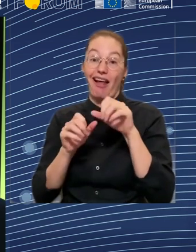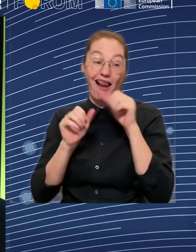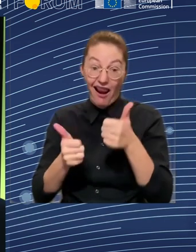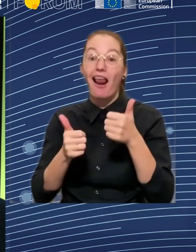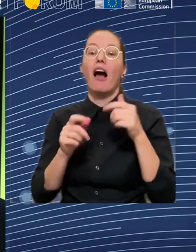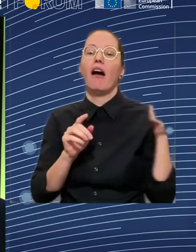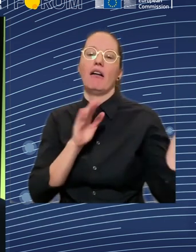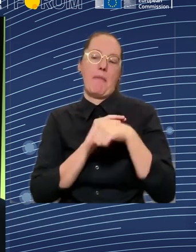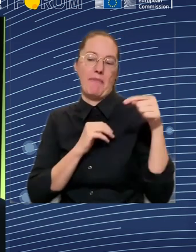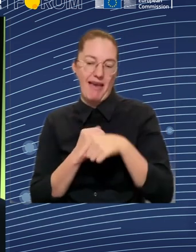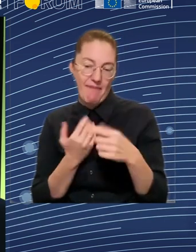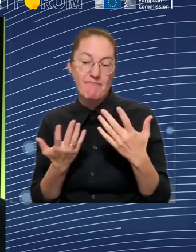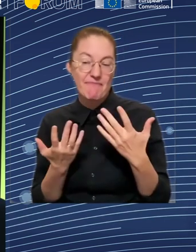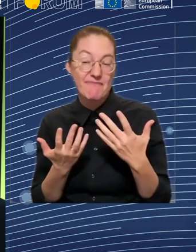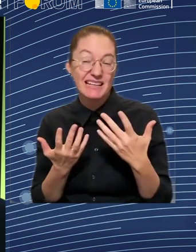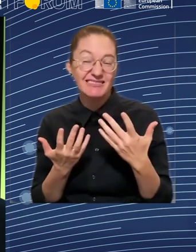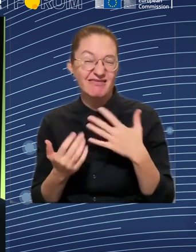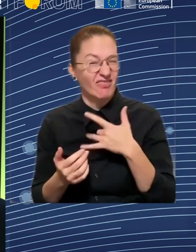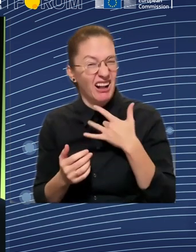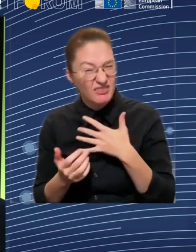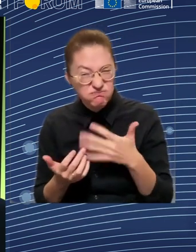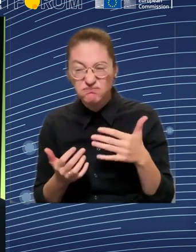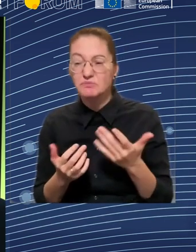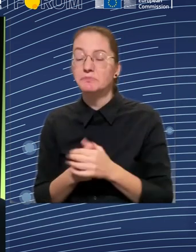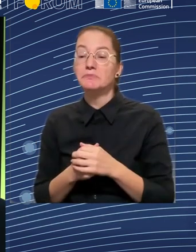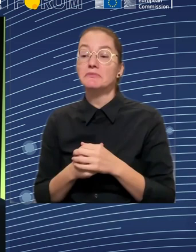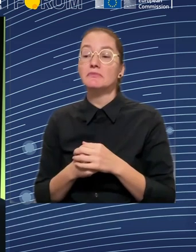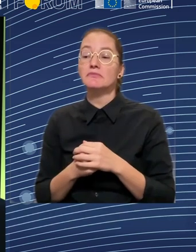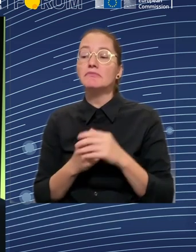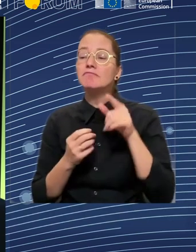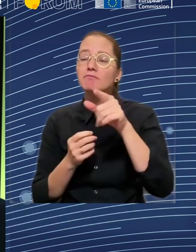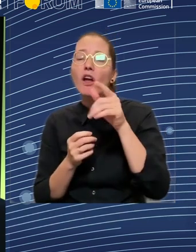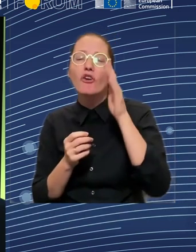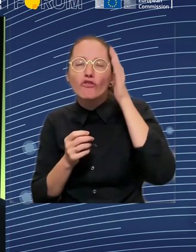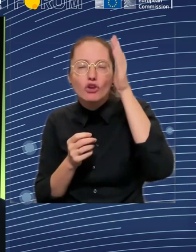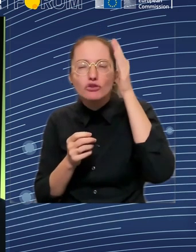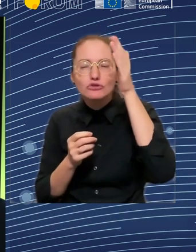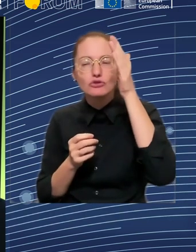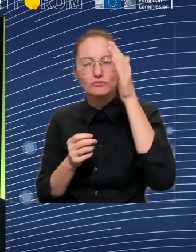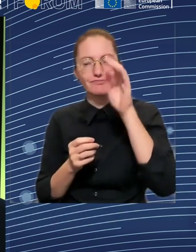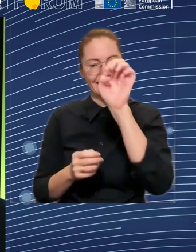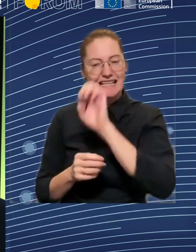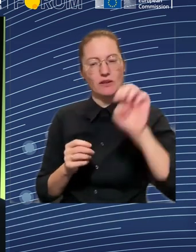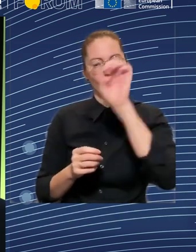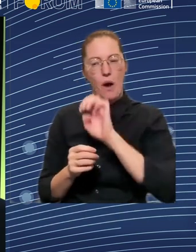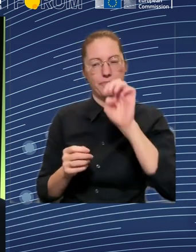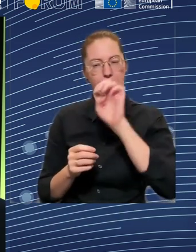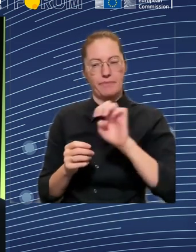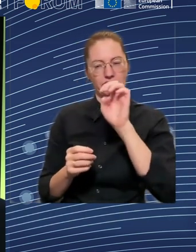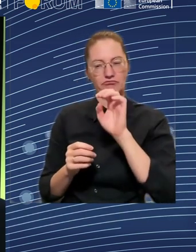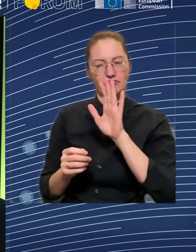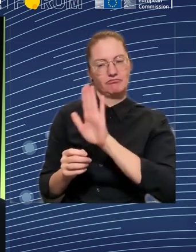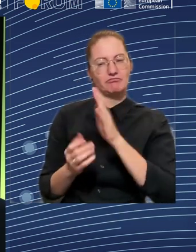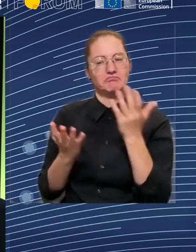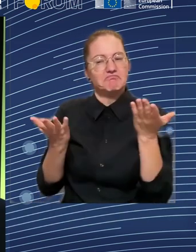are there any gaps in social policy that could be tackled at EU level? Now, I'm going to ask all of you at the end of our panel to suggest policy areas